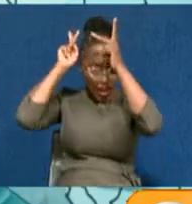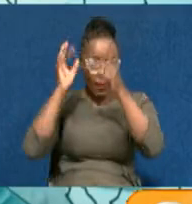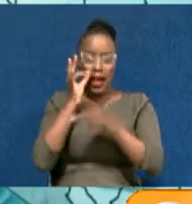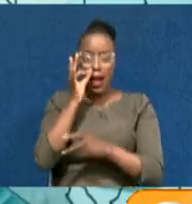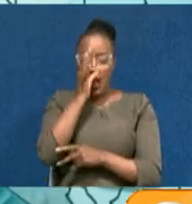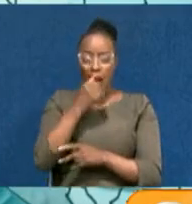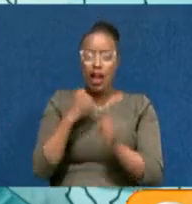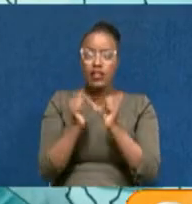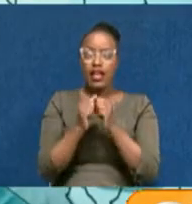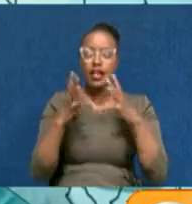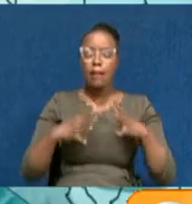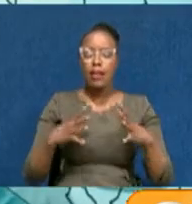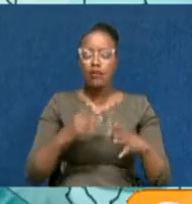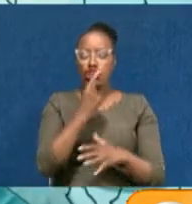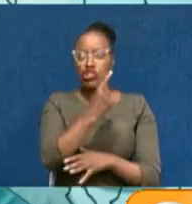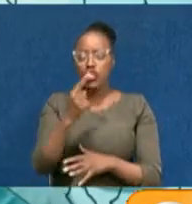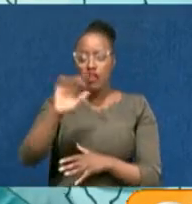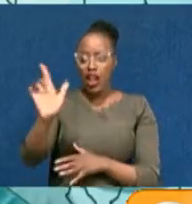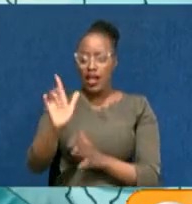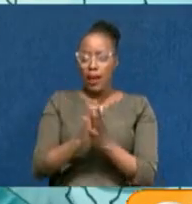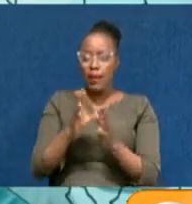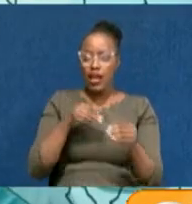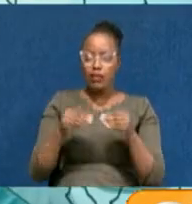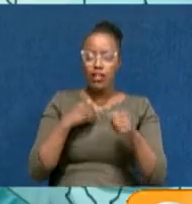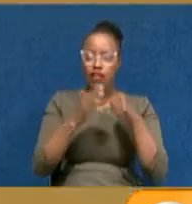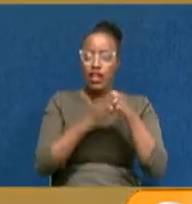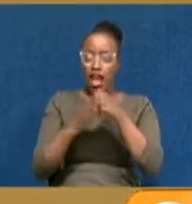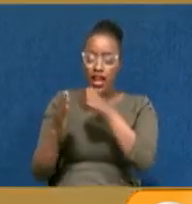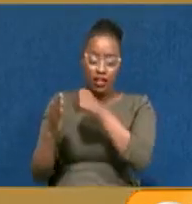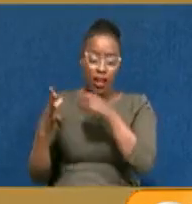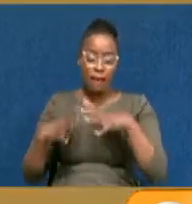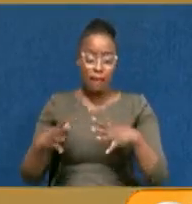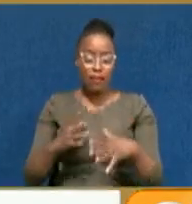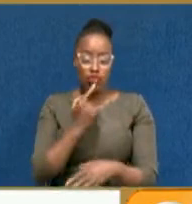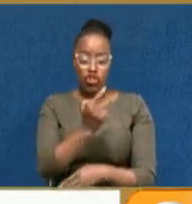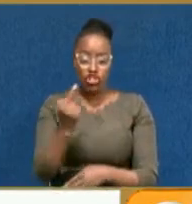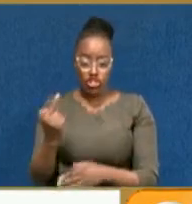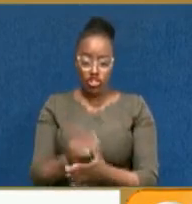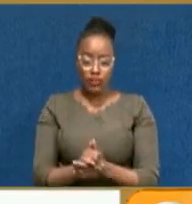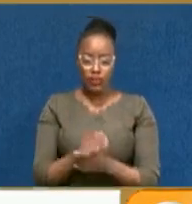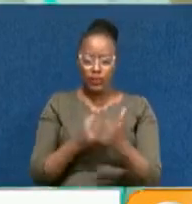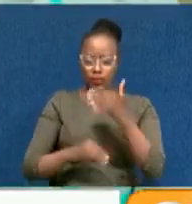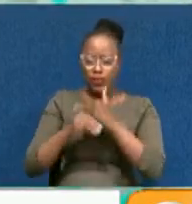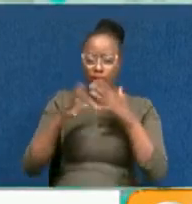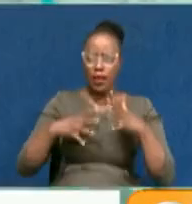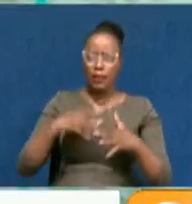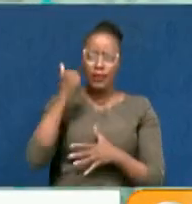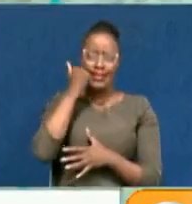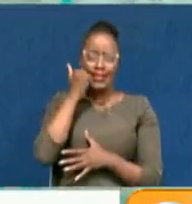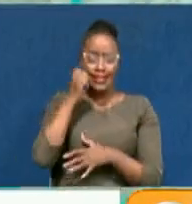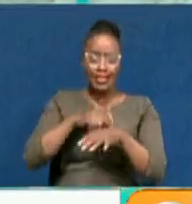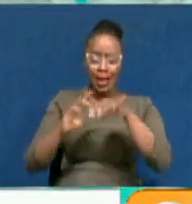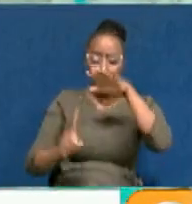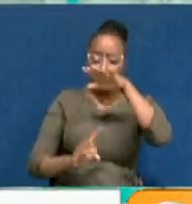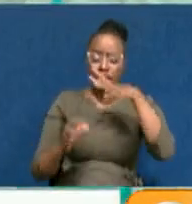Nyeri recording 10 cases each, with Lakipe and Busia 9 cases each. The increase in the number of cases comes at a time